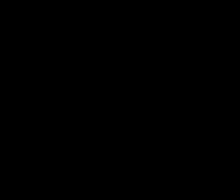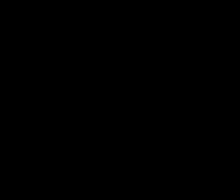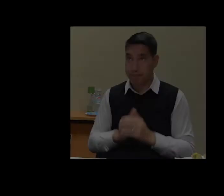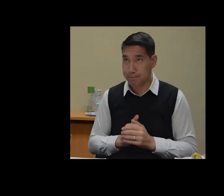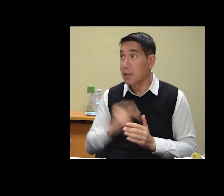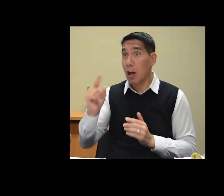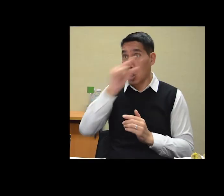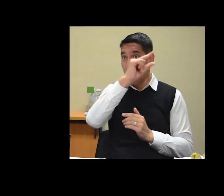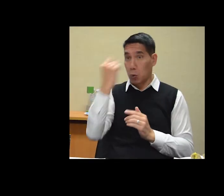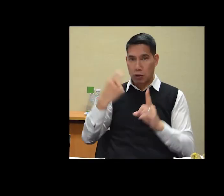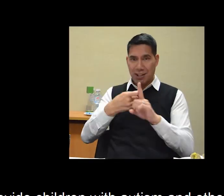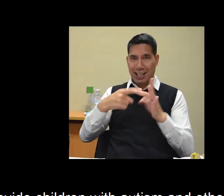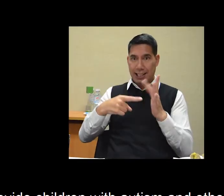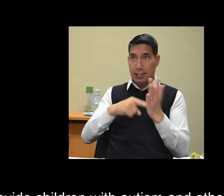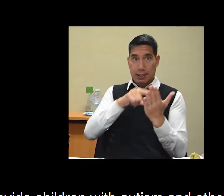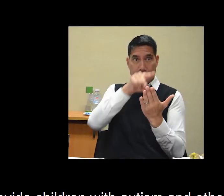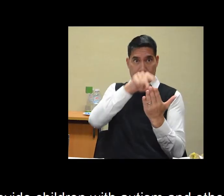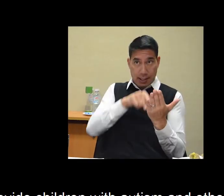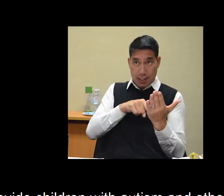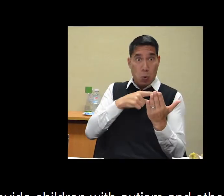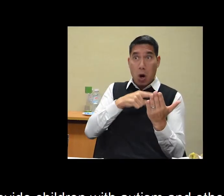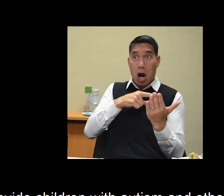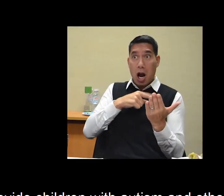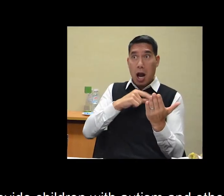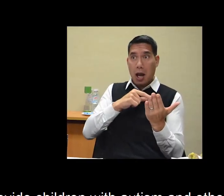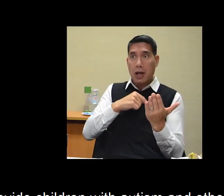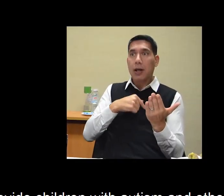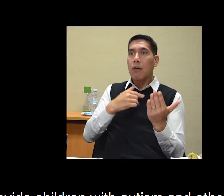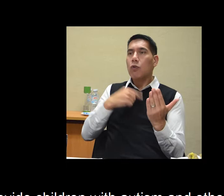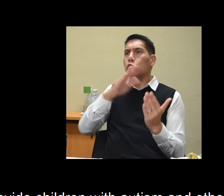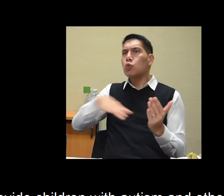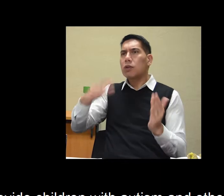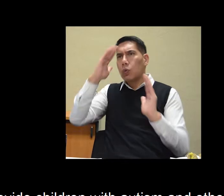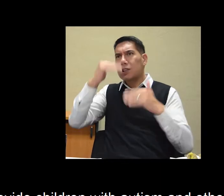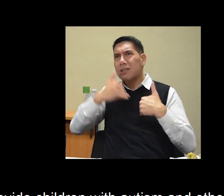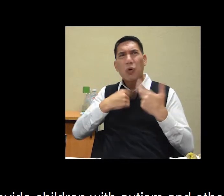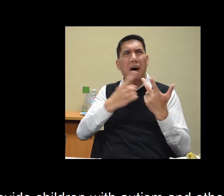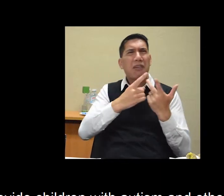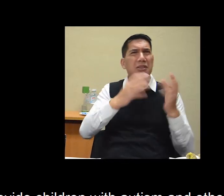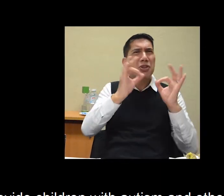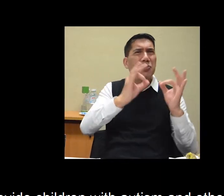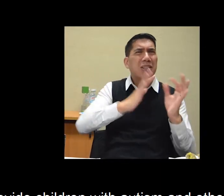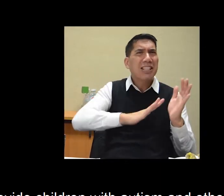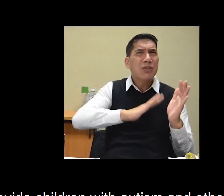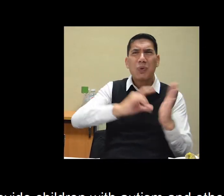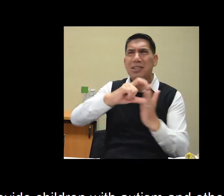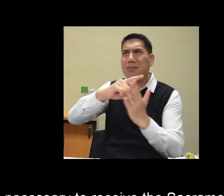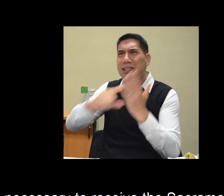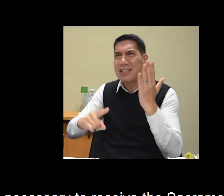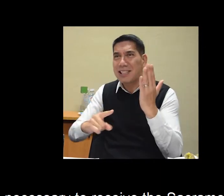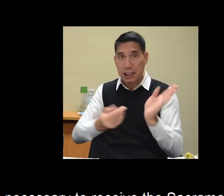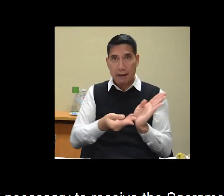The major goals of these kits is to provide children with autism and other special needs and disabilities